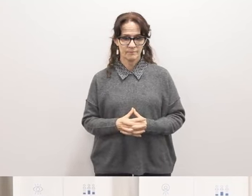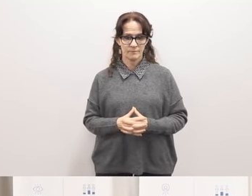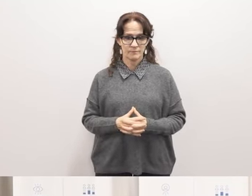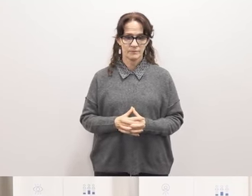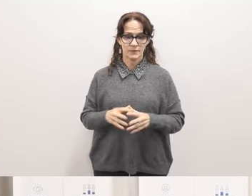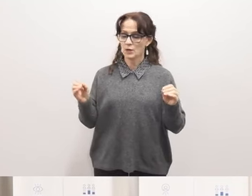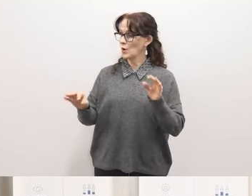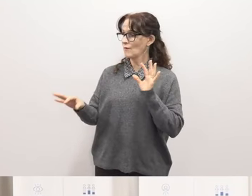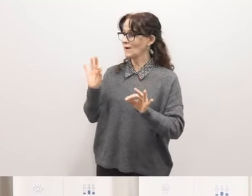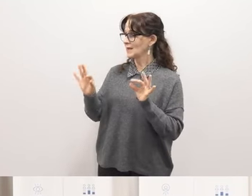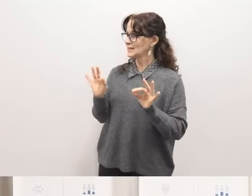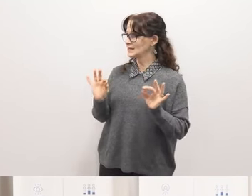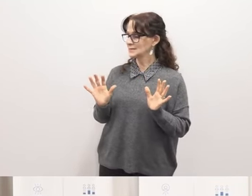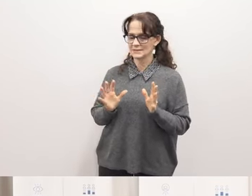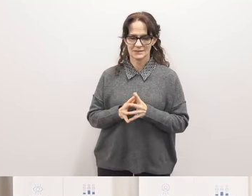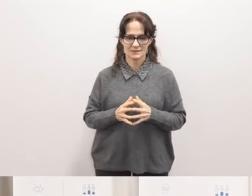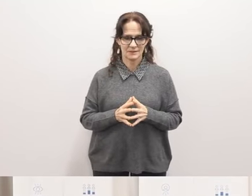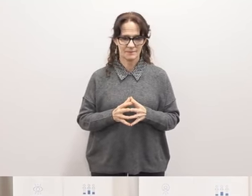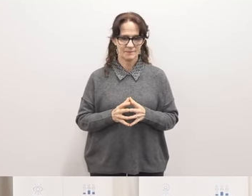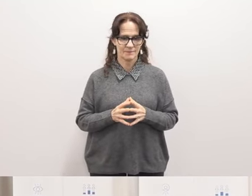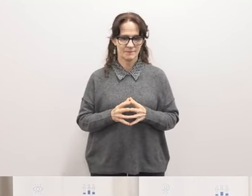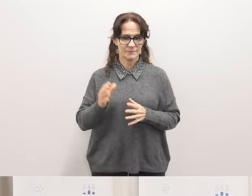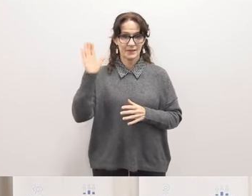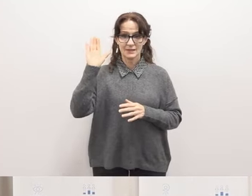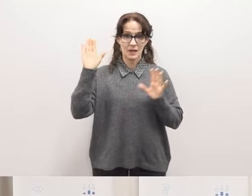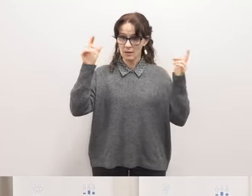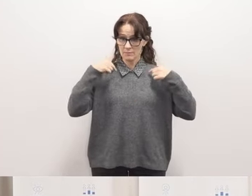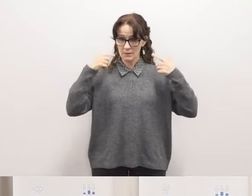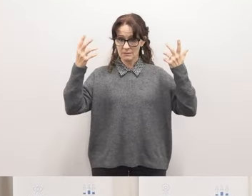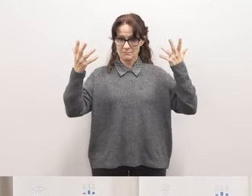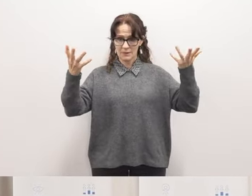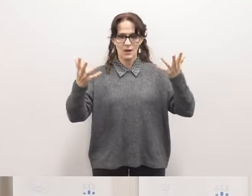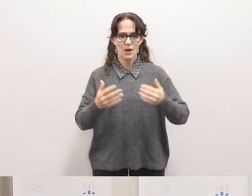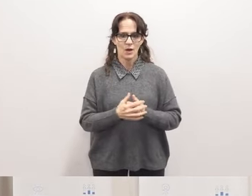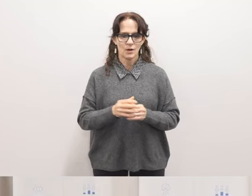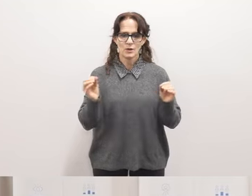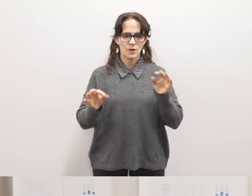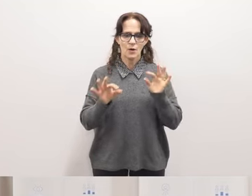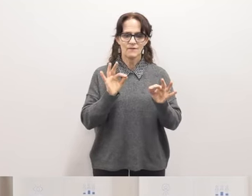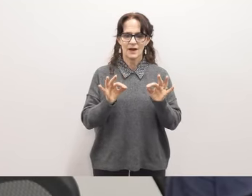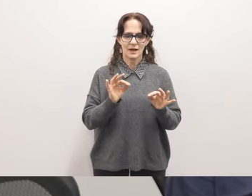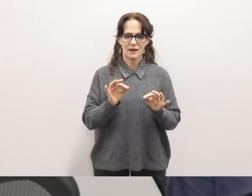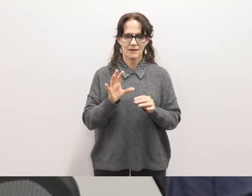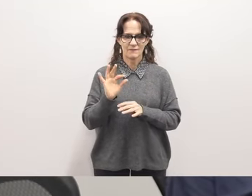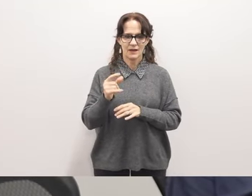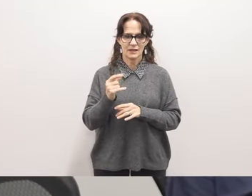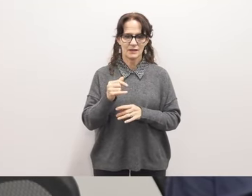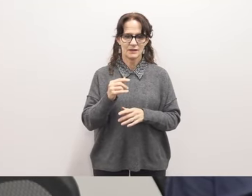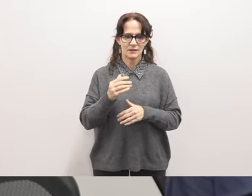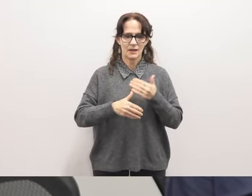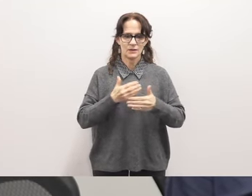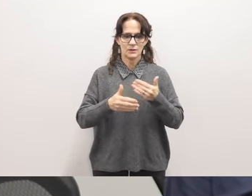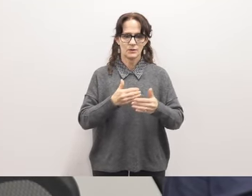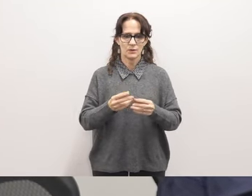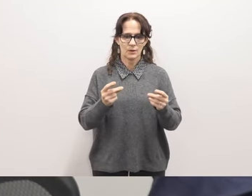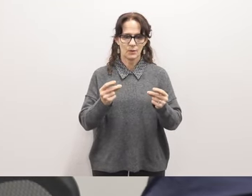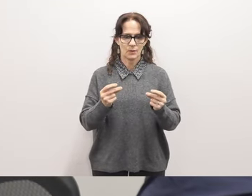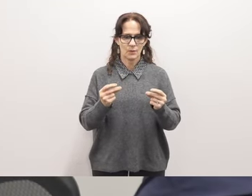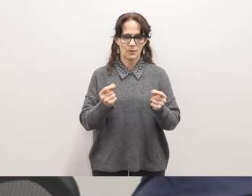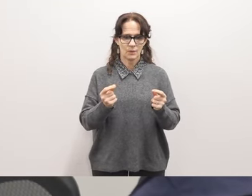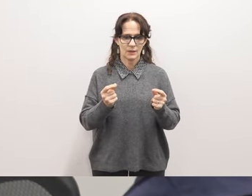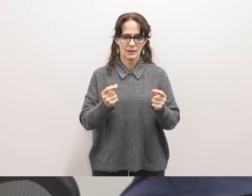should i go ahead all right yes yeah we have no findings um i can take you through a quick